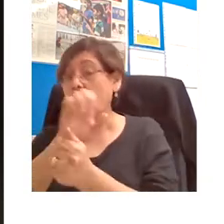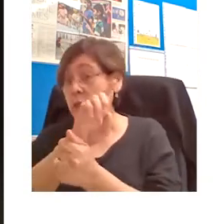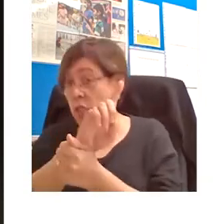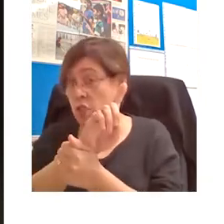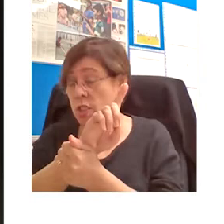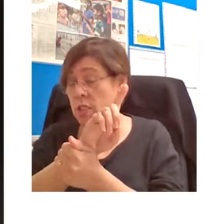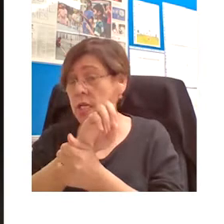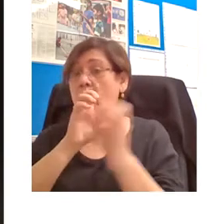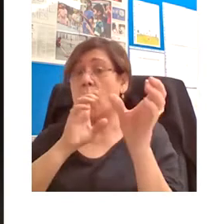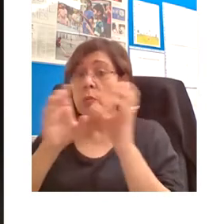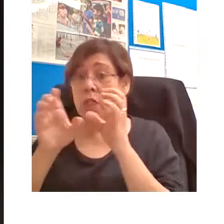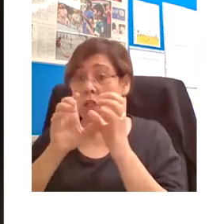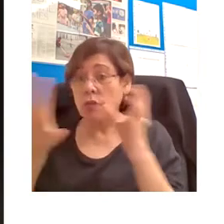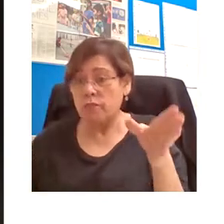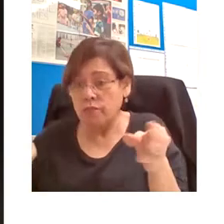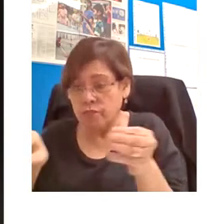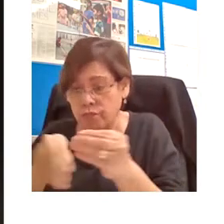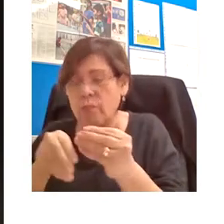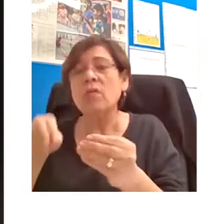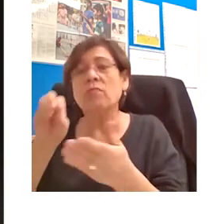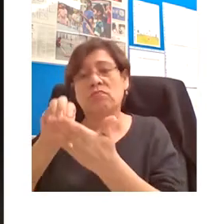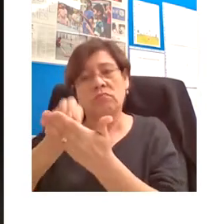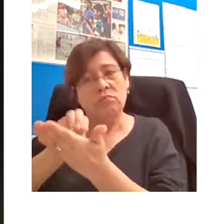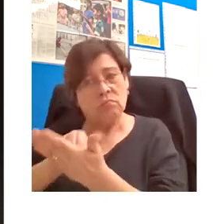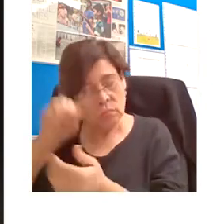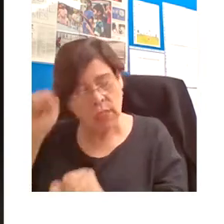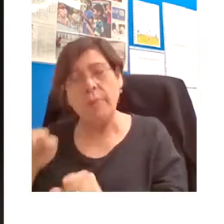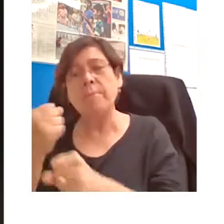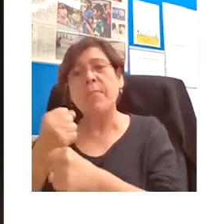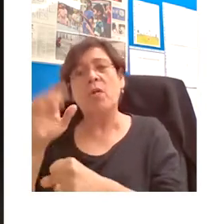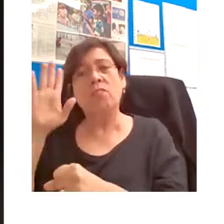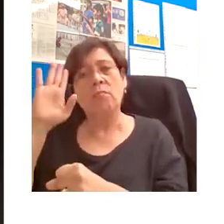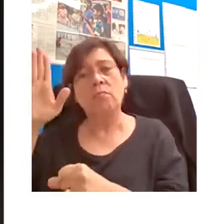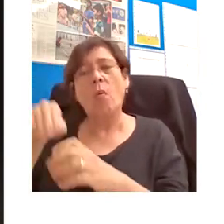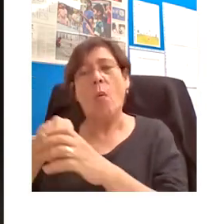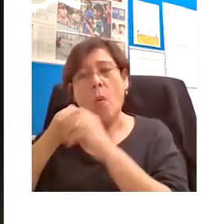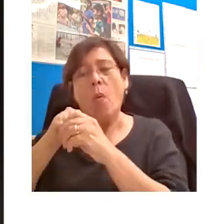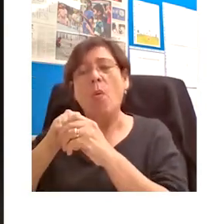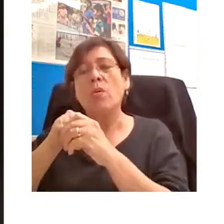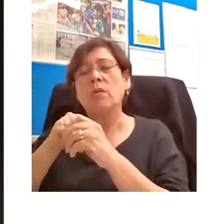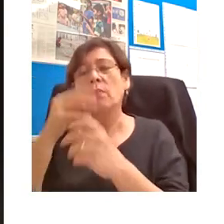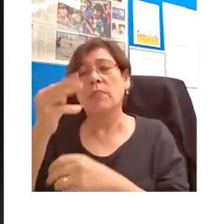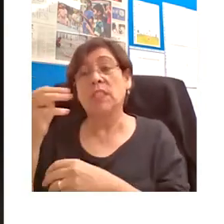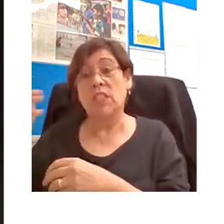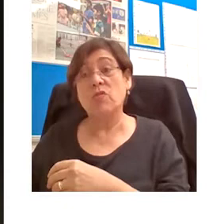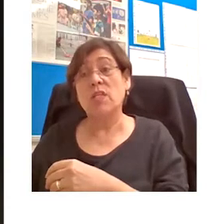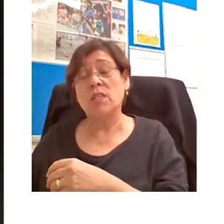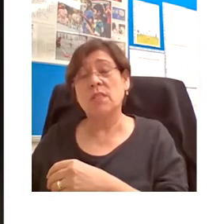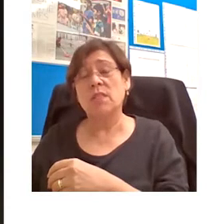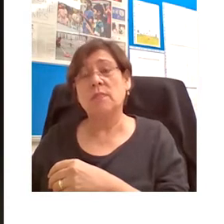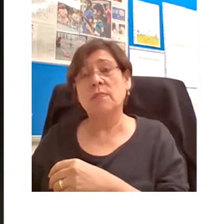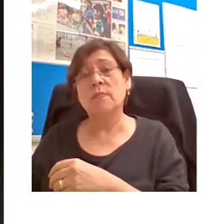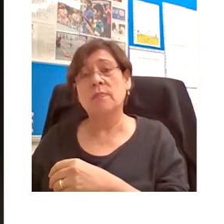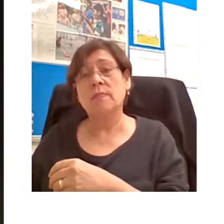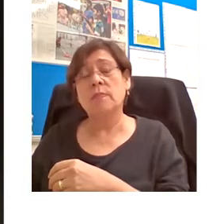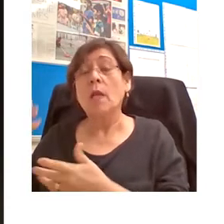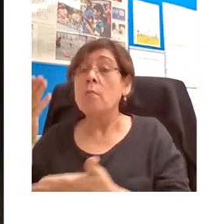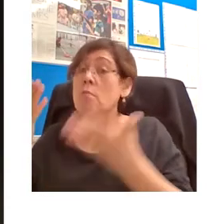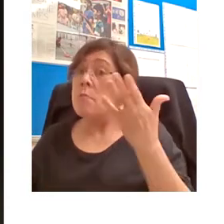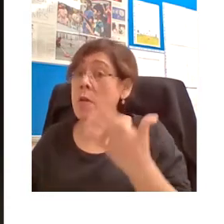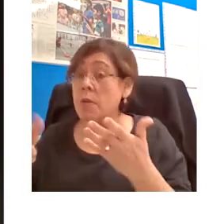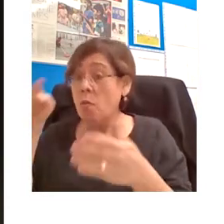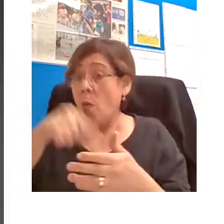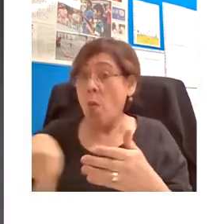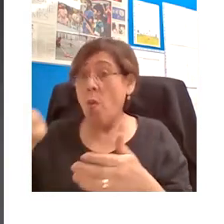communicating it at the relevant educational level. And instead of serving only elite institutions, these resources